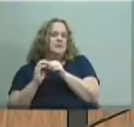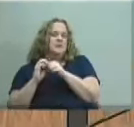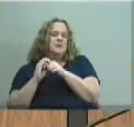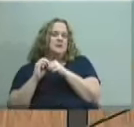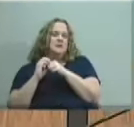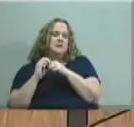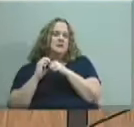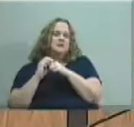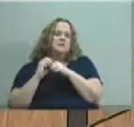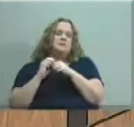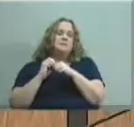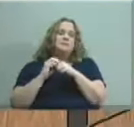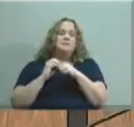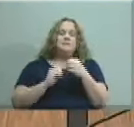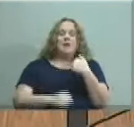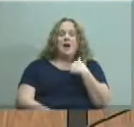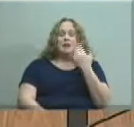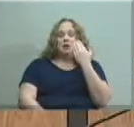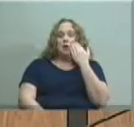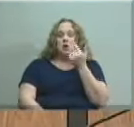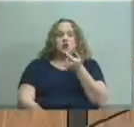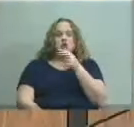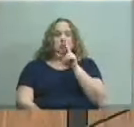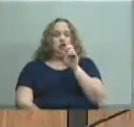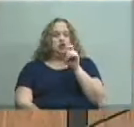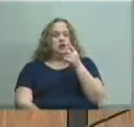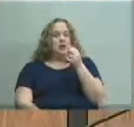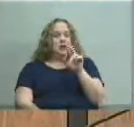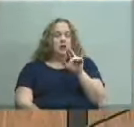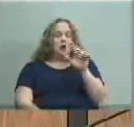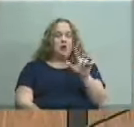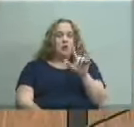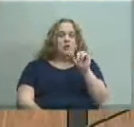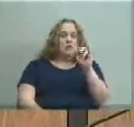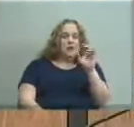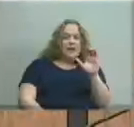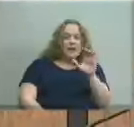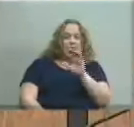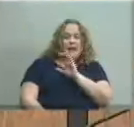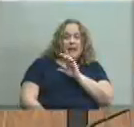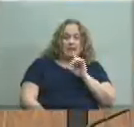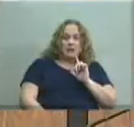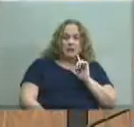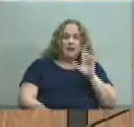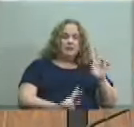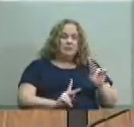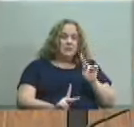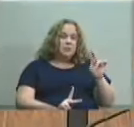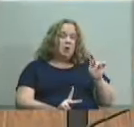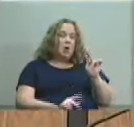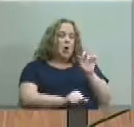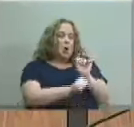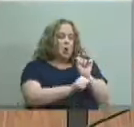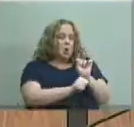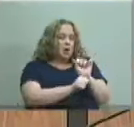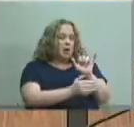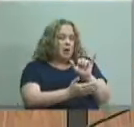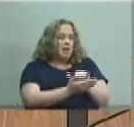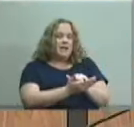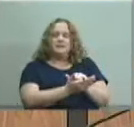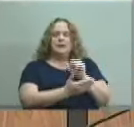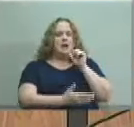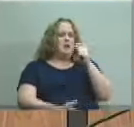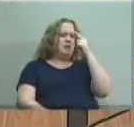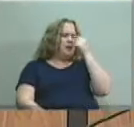inc um legislative folks are working um on this i don't think anybody has a legislative package that